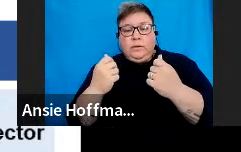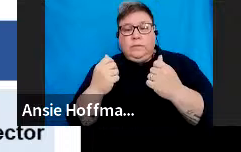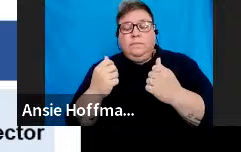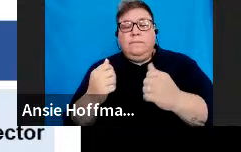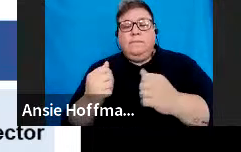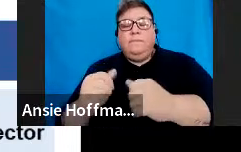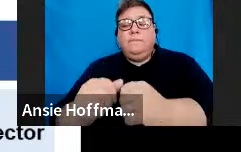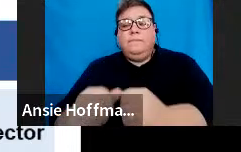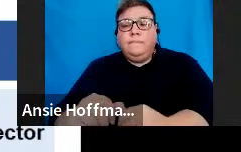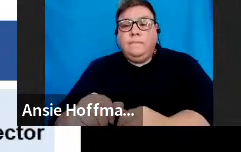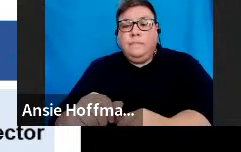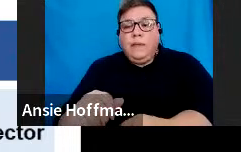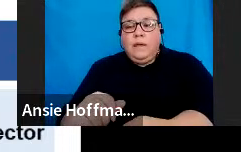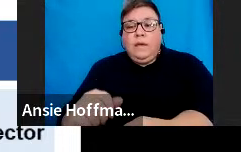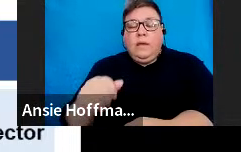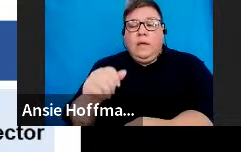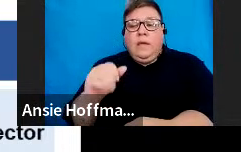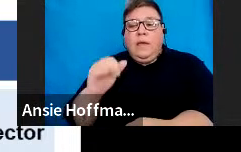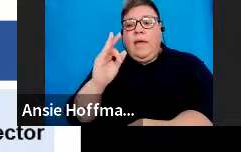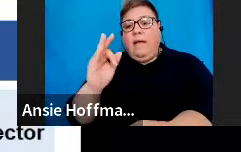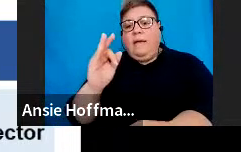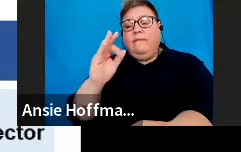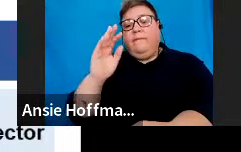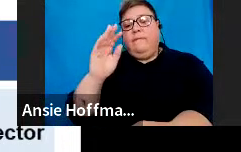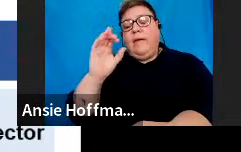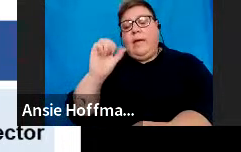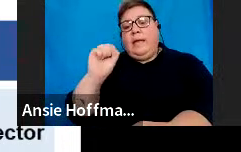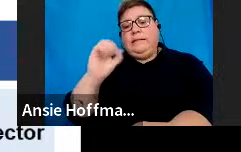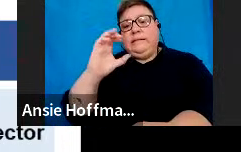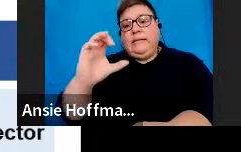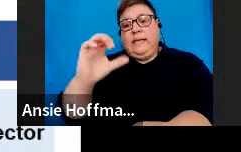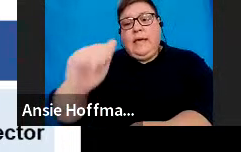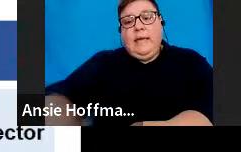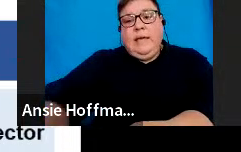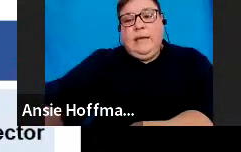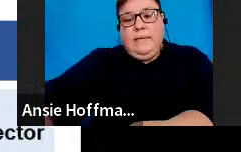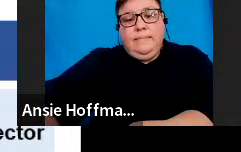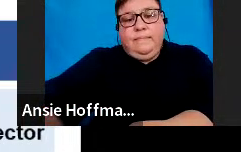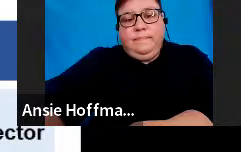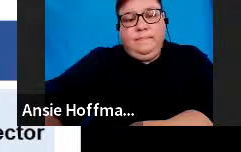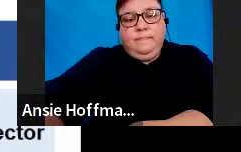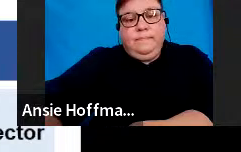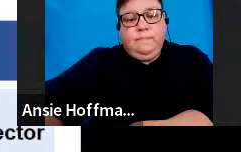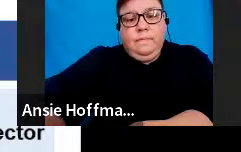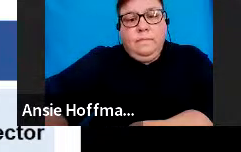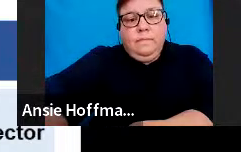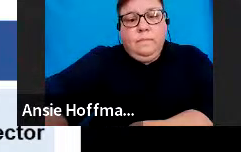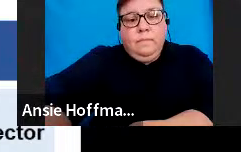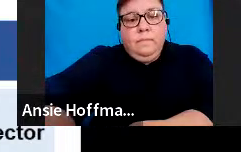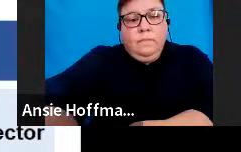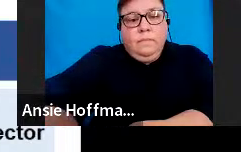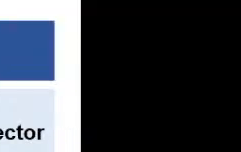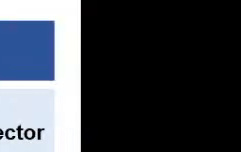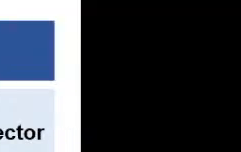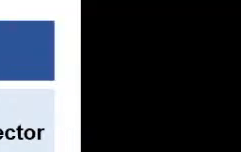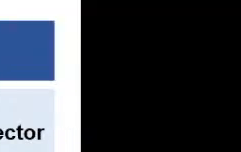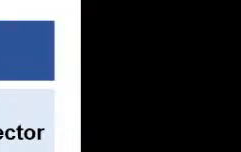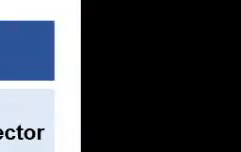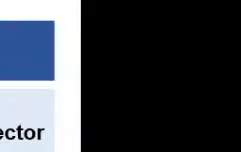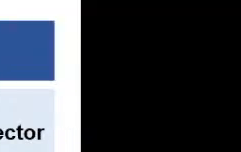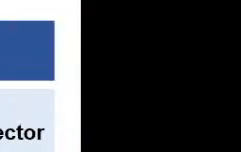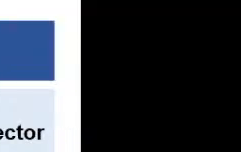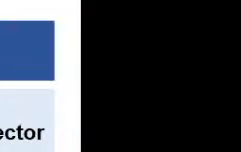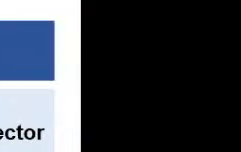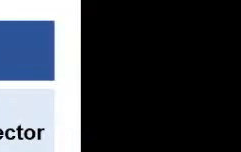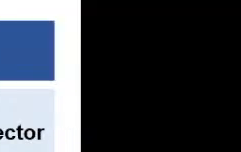which is your FSCA. we implemented, SAS implemented enhancements to tax directive process on the 16th of